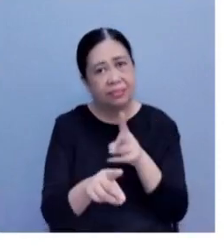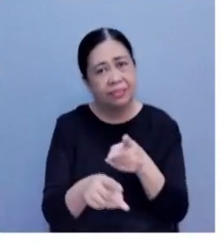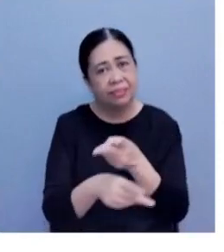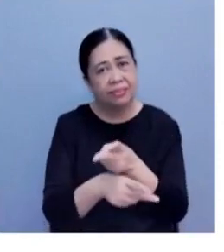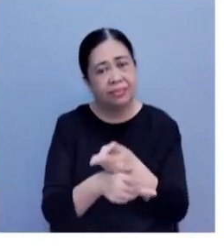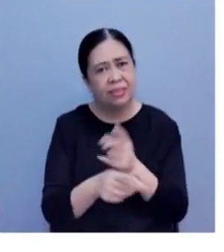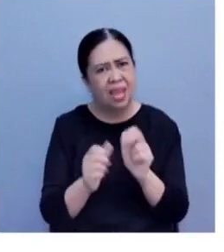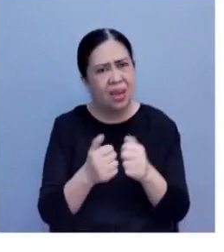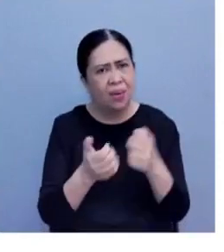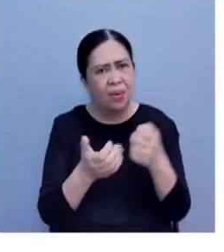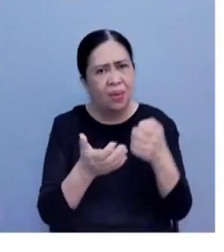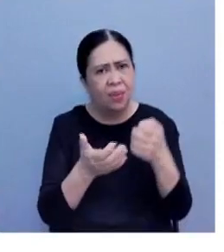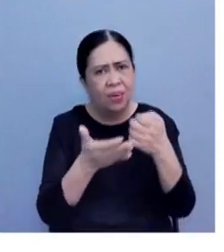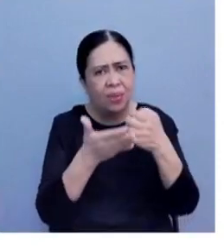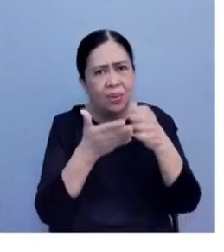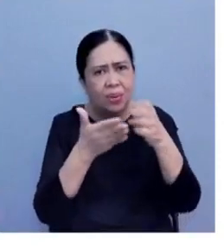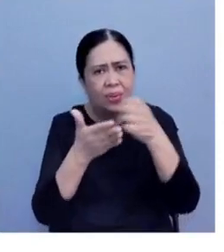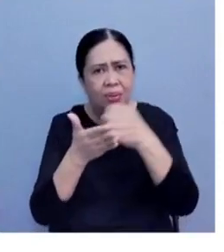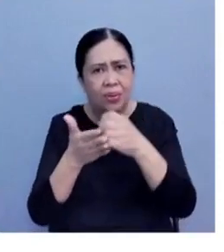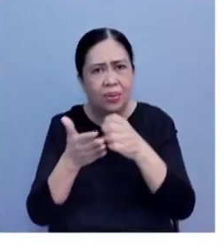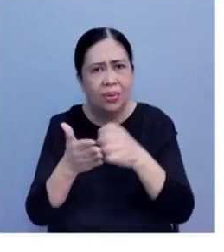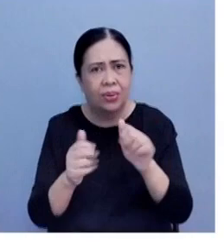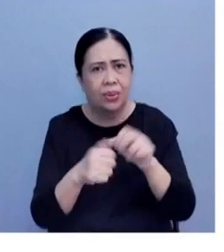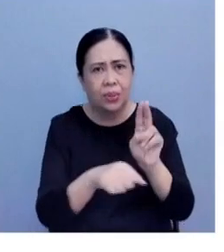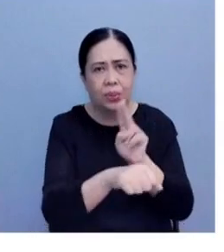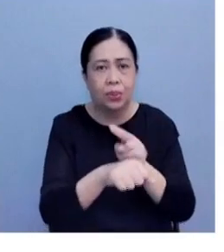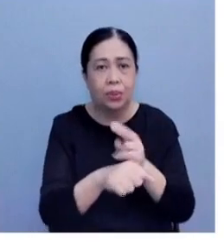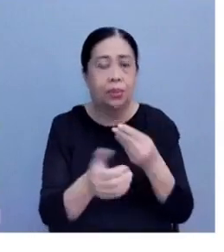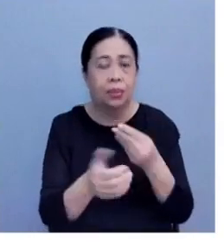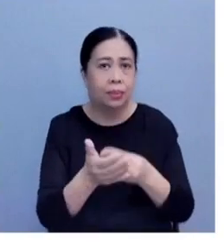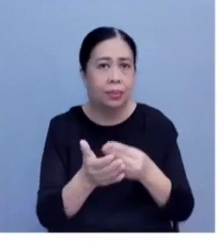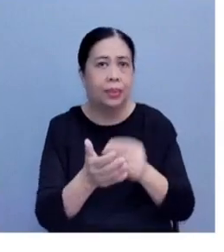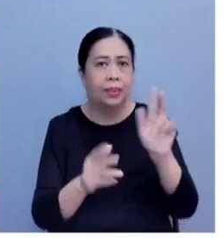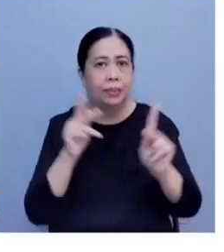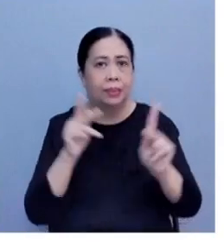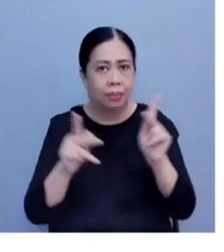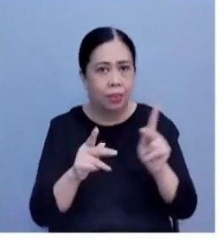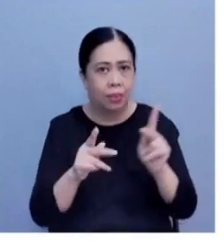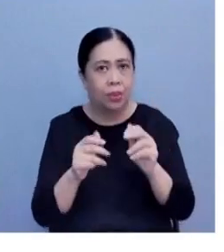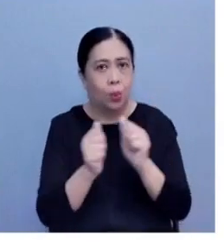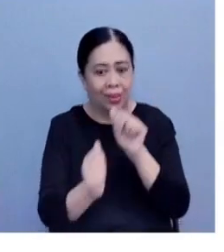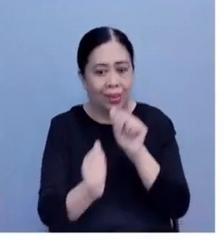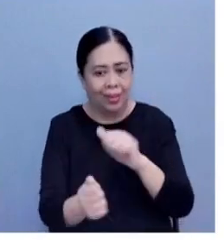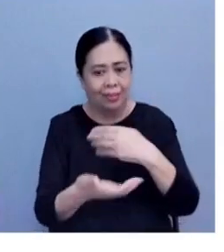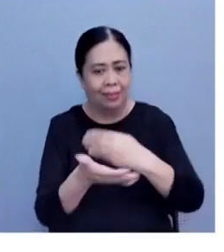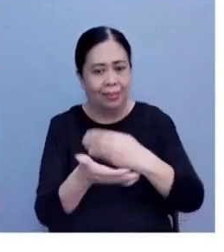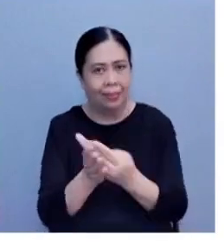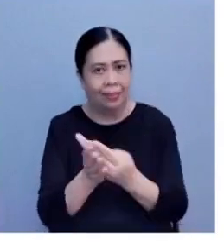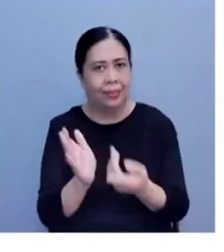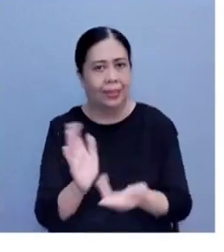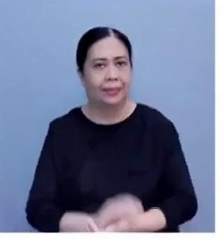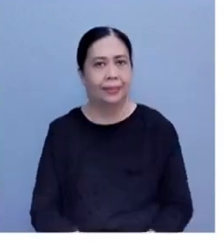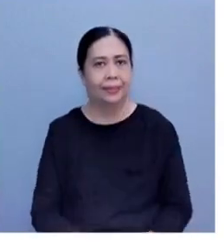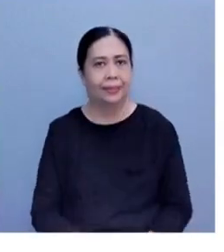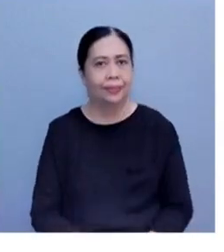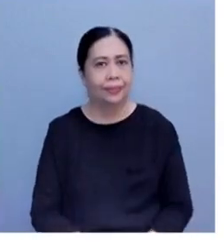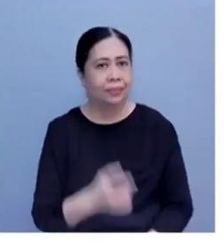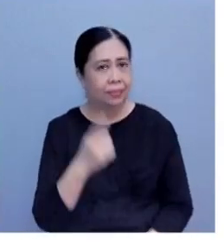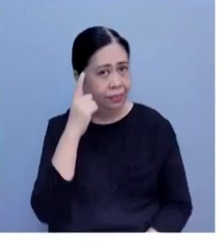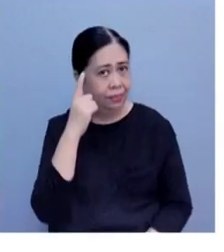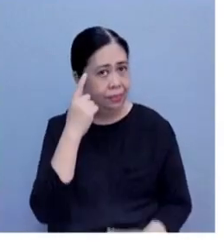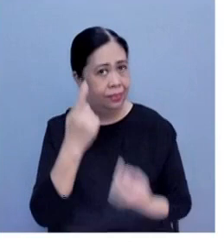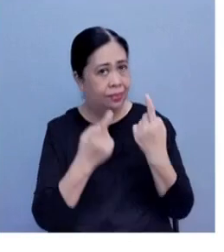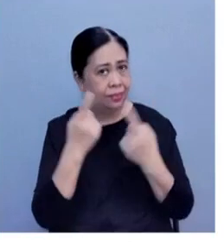paano nagagastusin ang pera ng bayan with that budget signed by the President. Would you still consider this a victory though for the